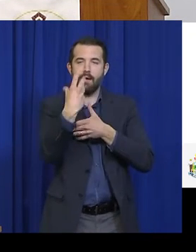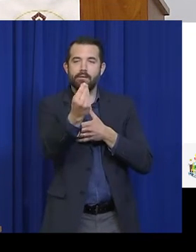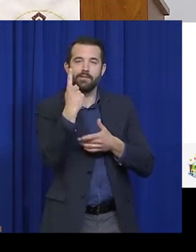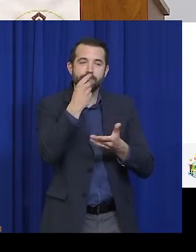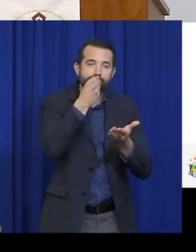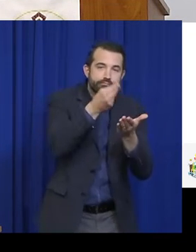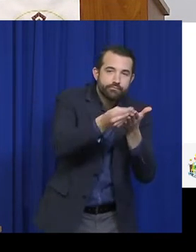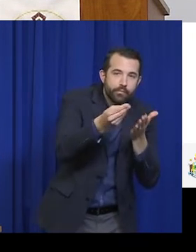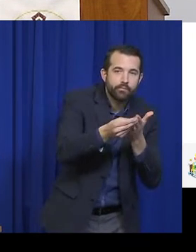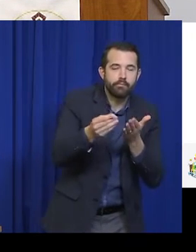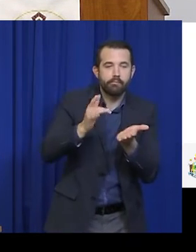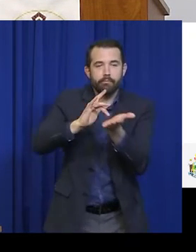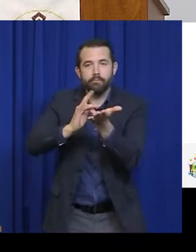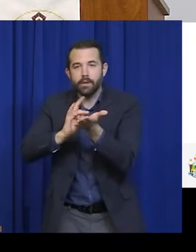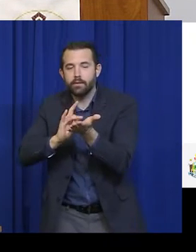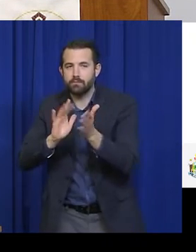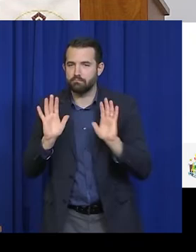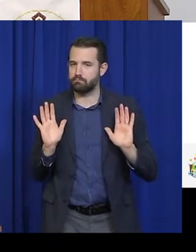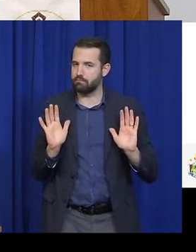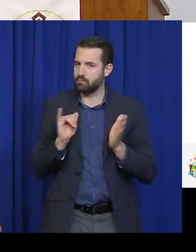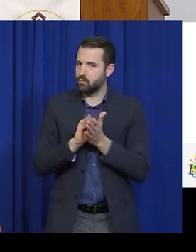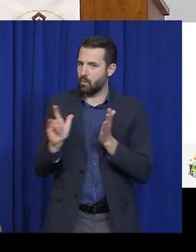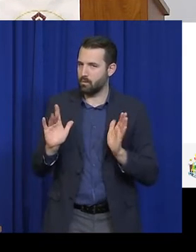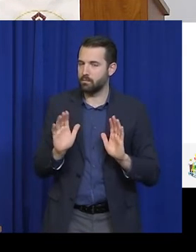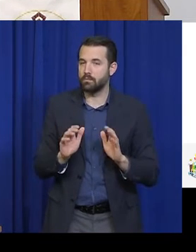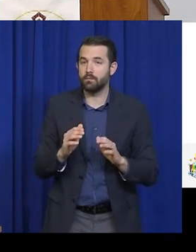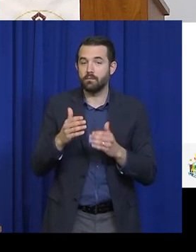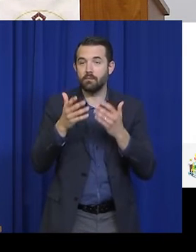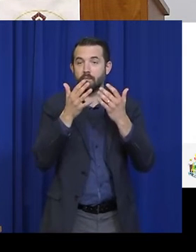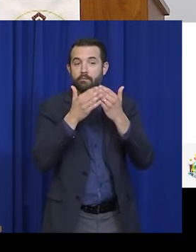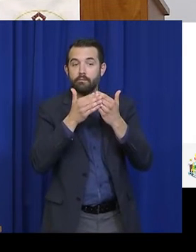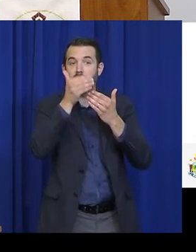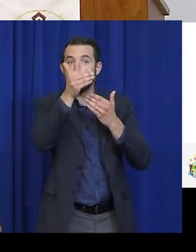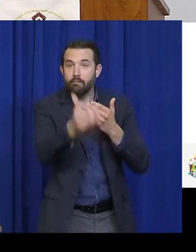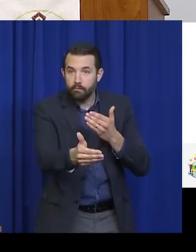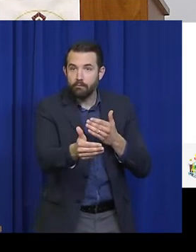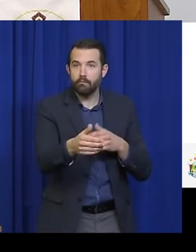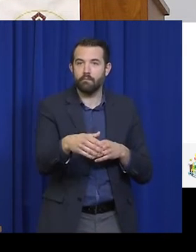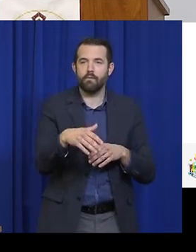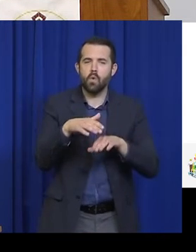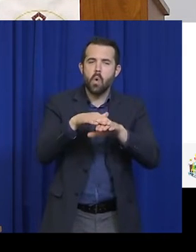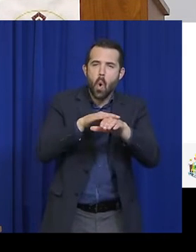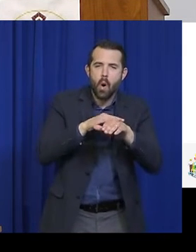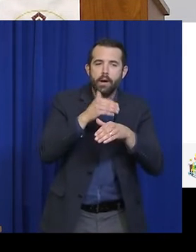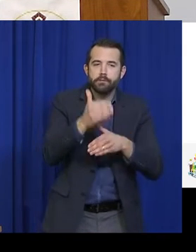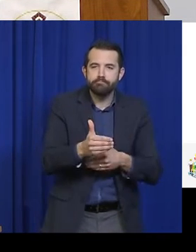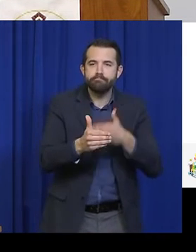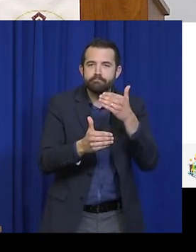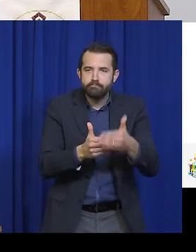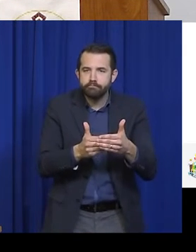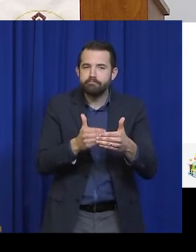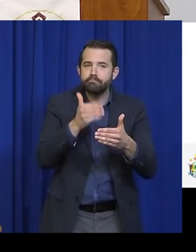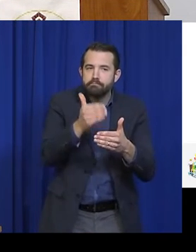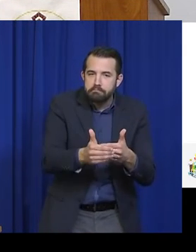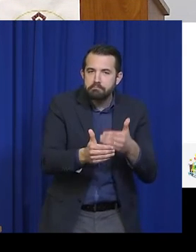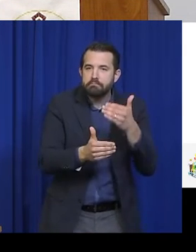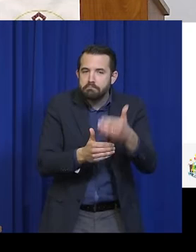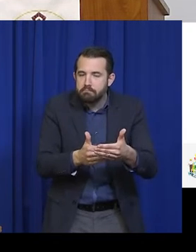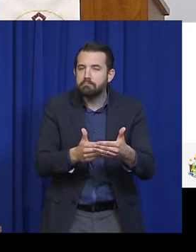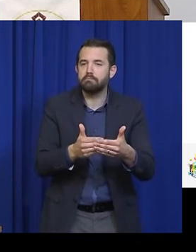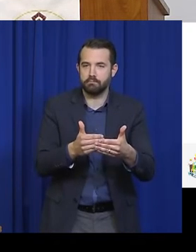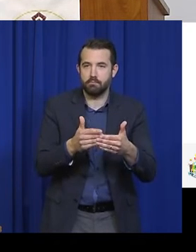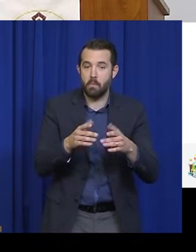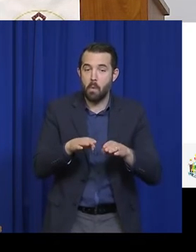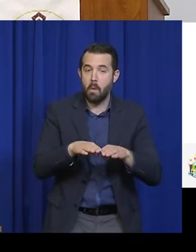participate in the safe and gradual reopening, restarting of our economy that I'm about to outline.